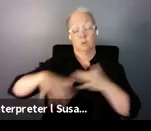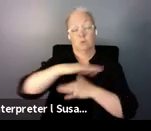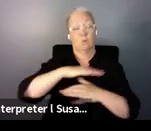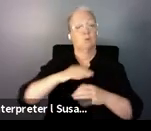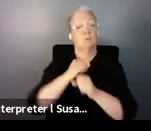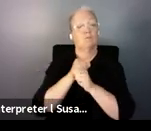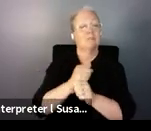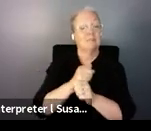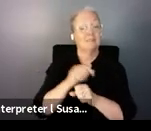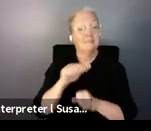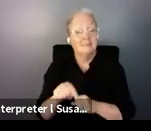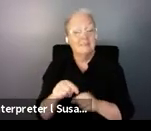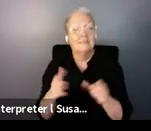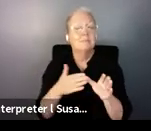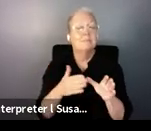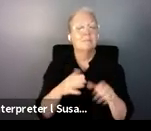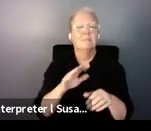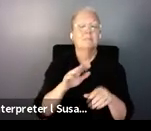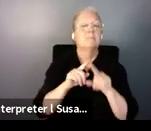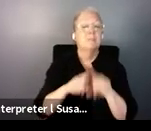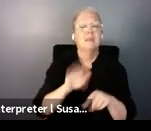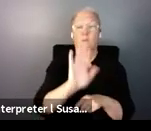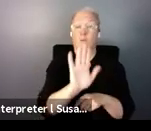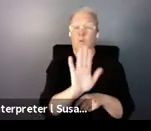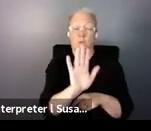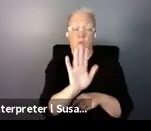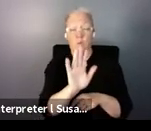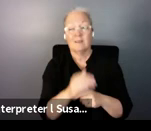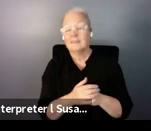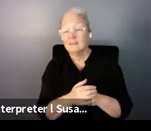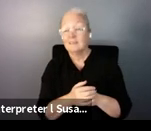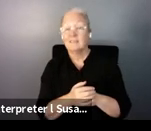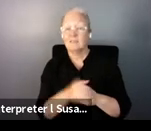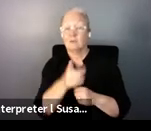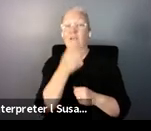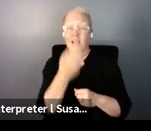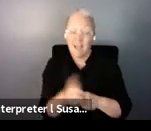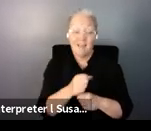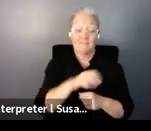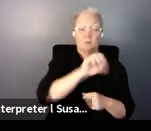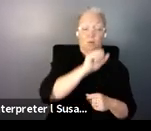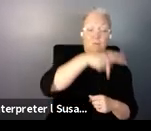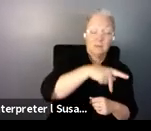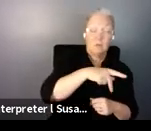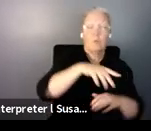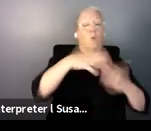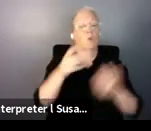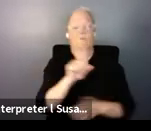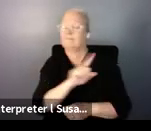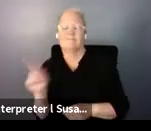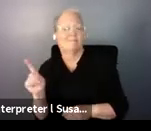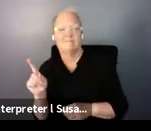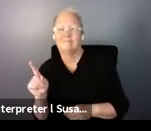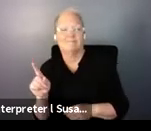in the country you are, support services fit squarely in social protection or not. It all depends on the scope and the